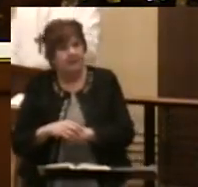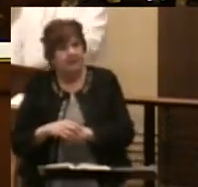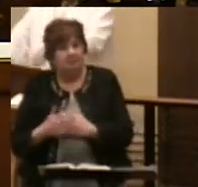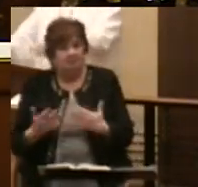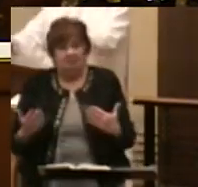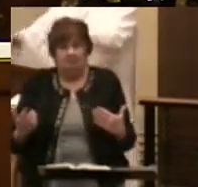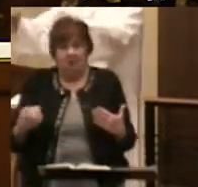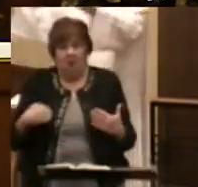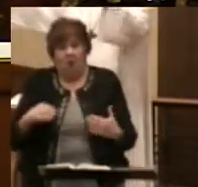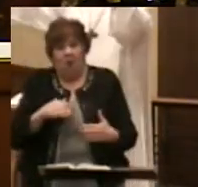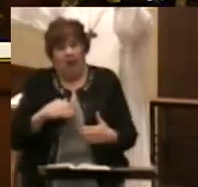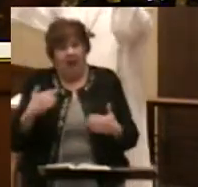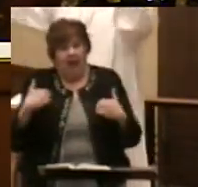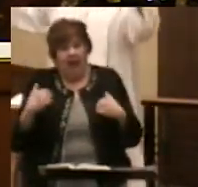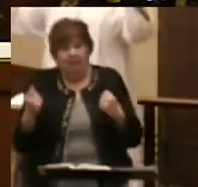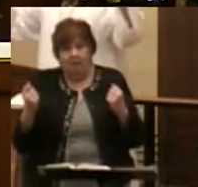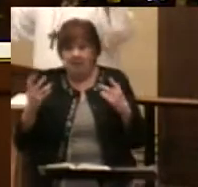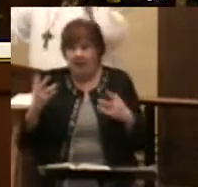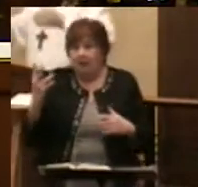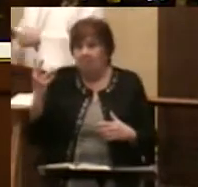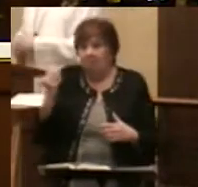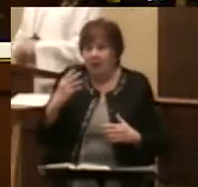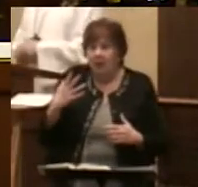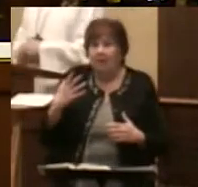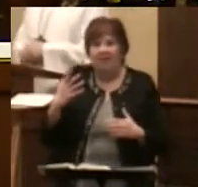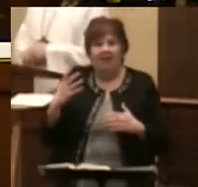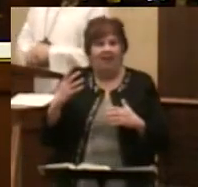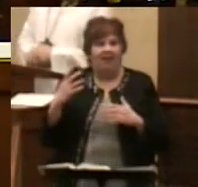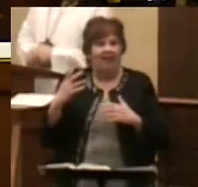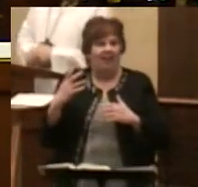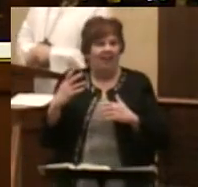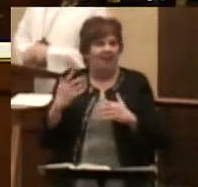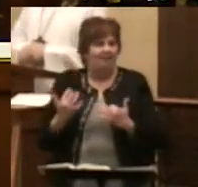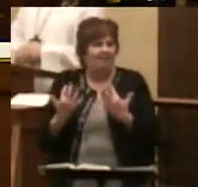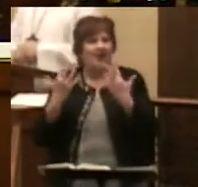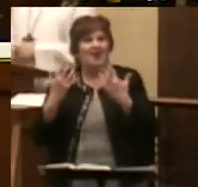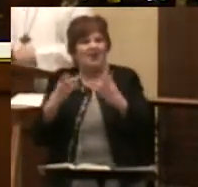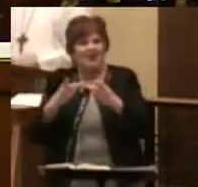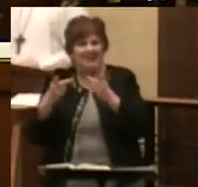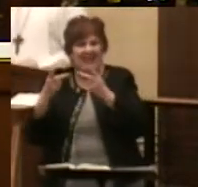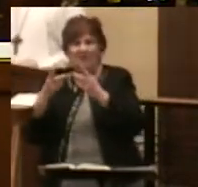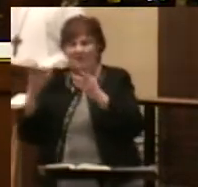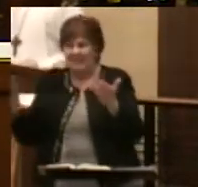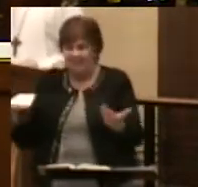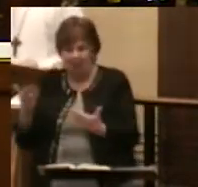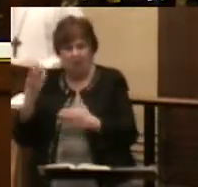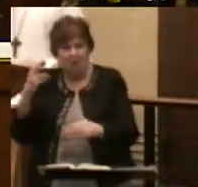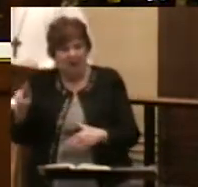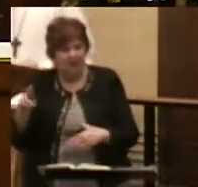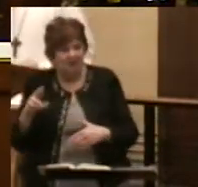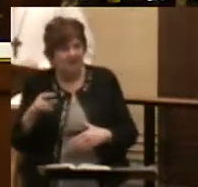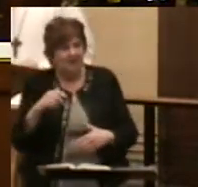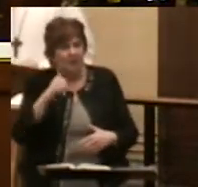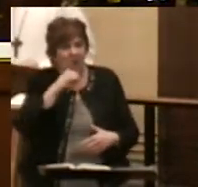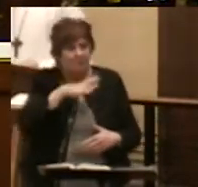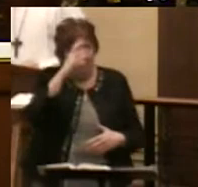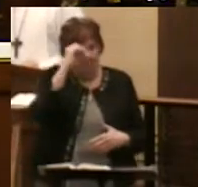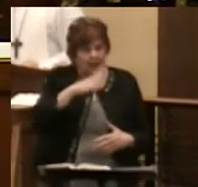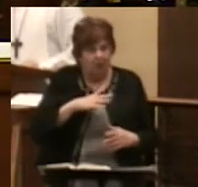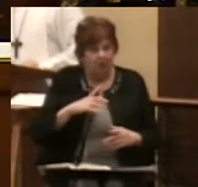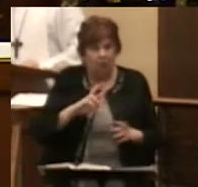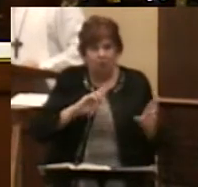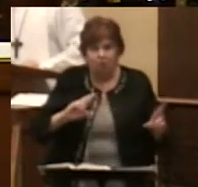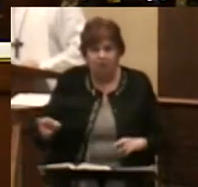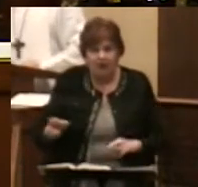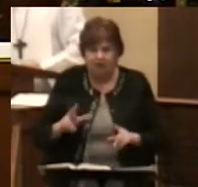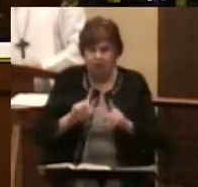that we have many beautiful fire stations around our community, grown men and women waiting at a moment's notice to go out